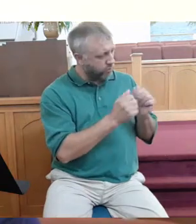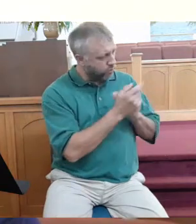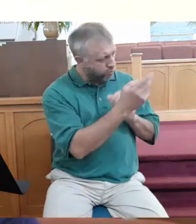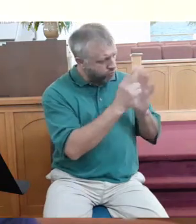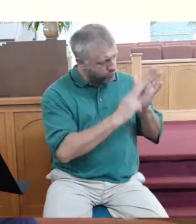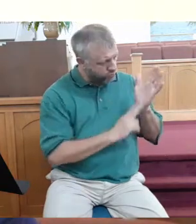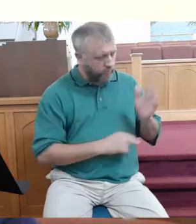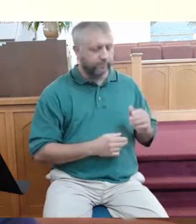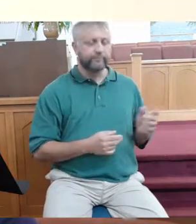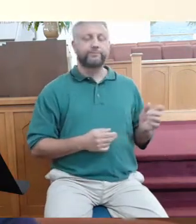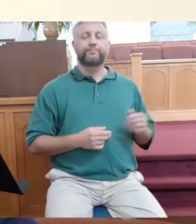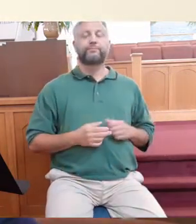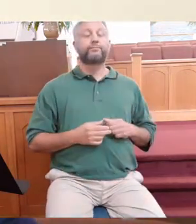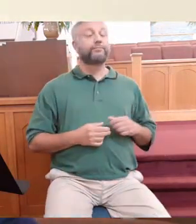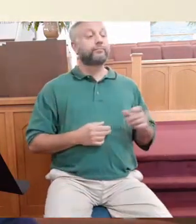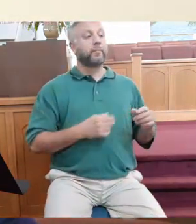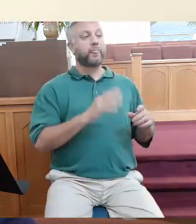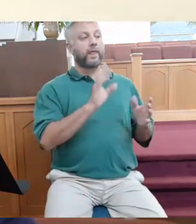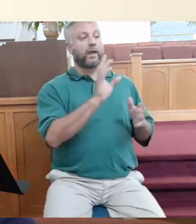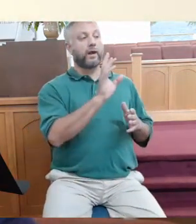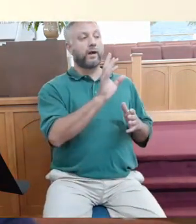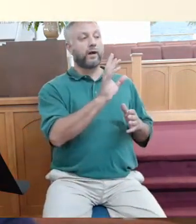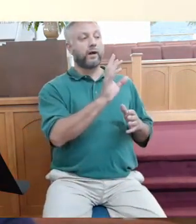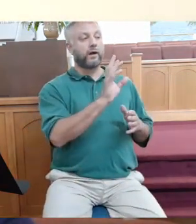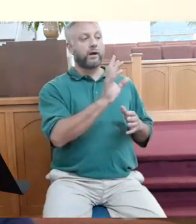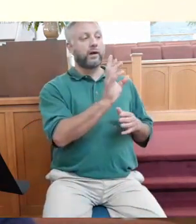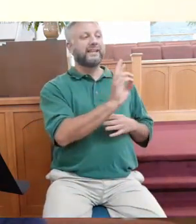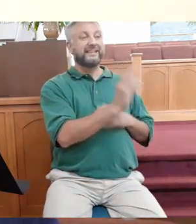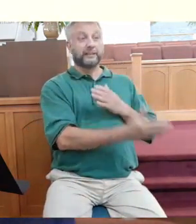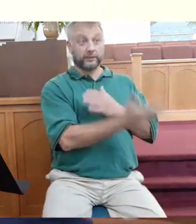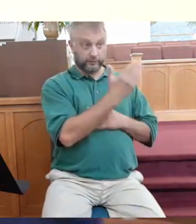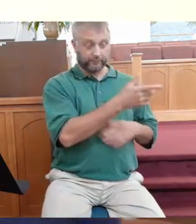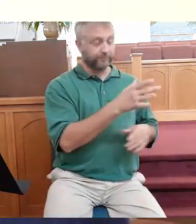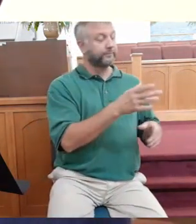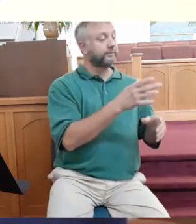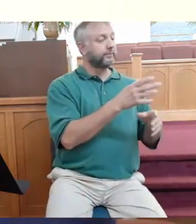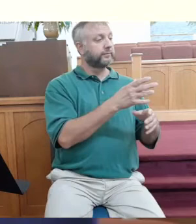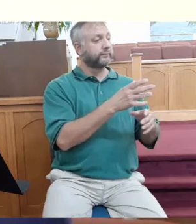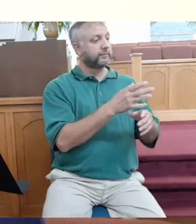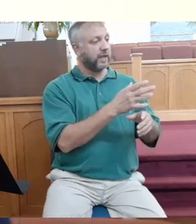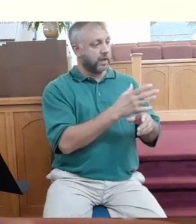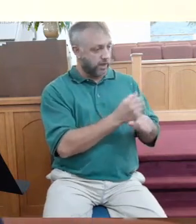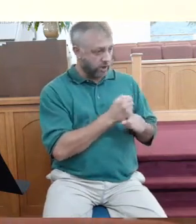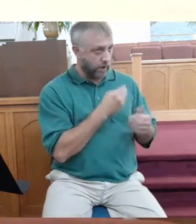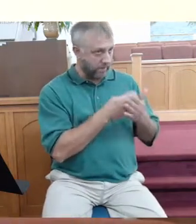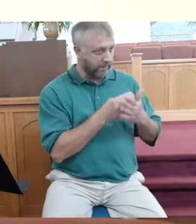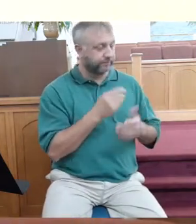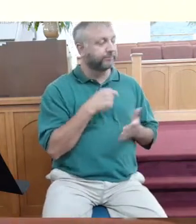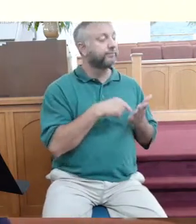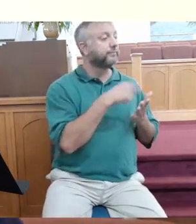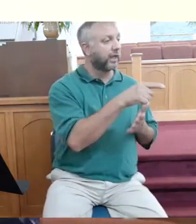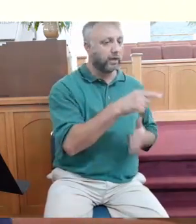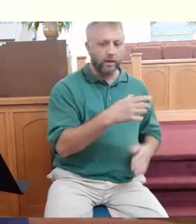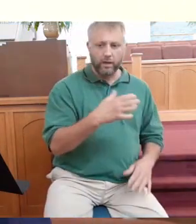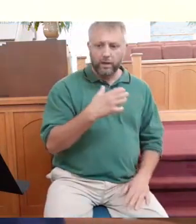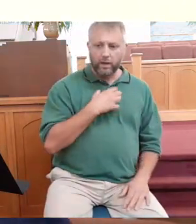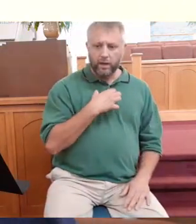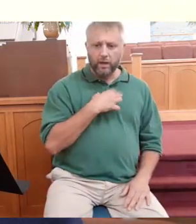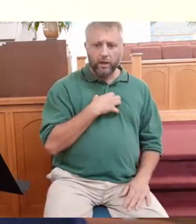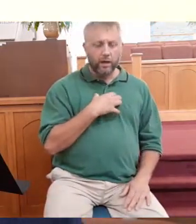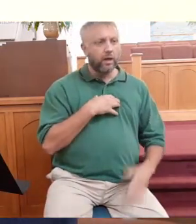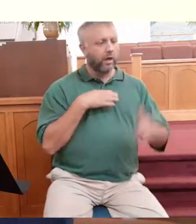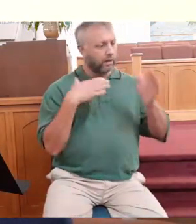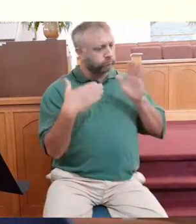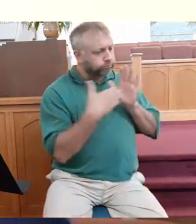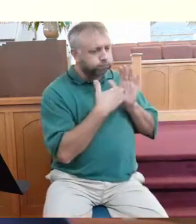And when they had received it, watch this, they complained against the landowner. The